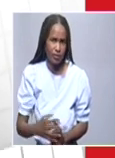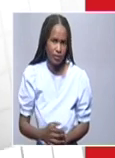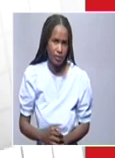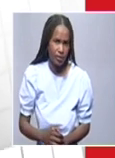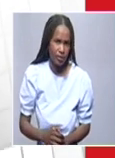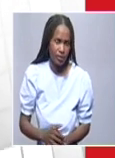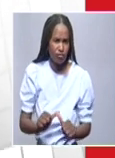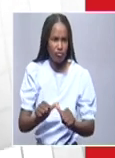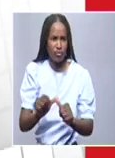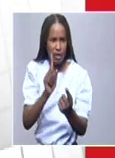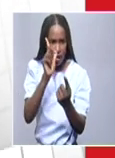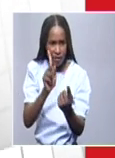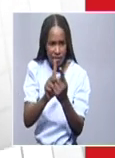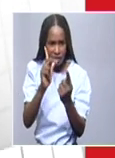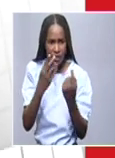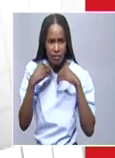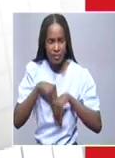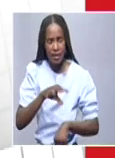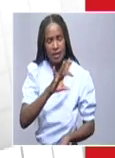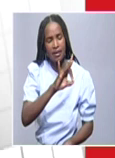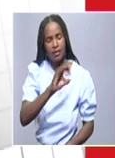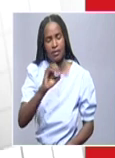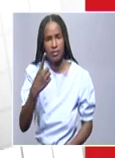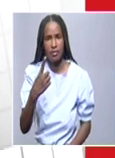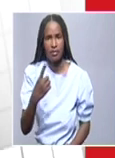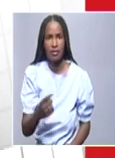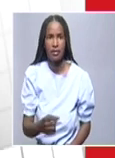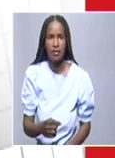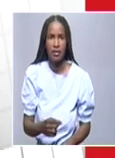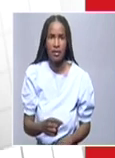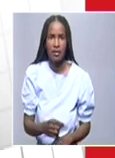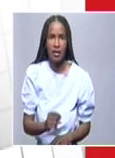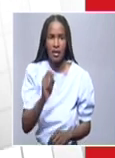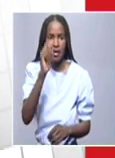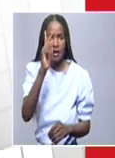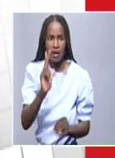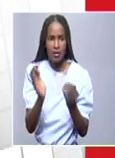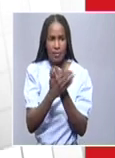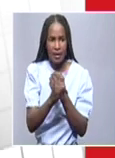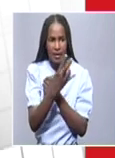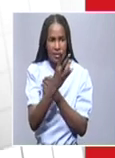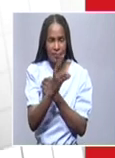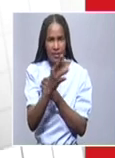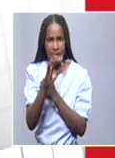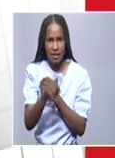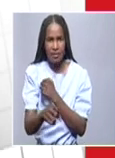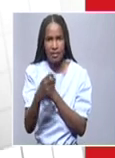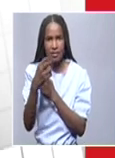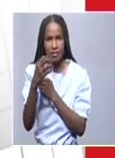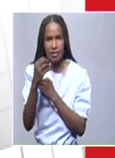Active contacts, 8,801. Number of people that have been quarantined, 79,029.